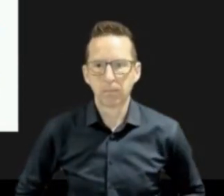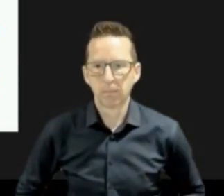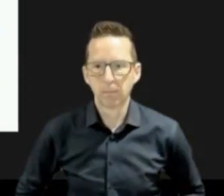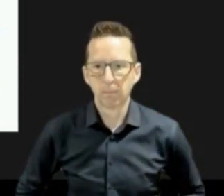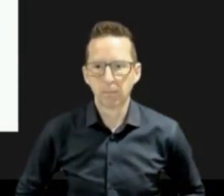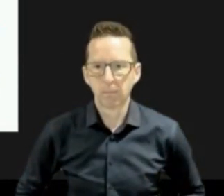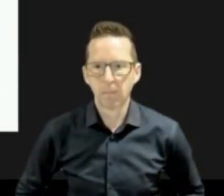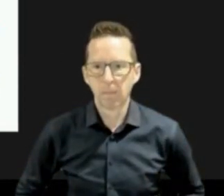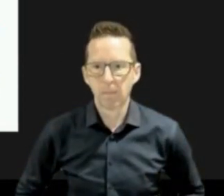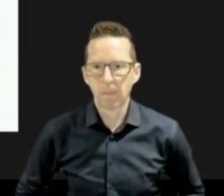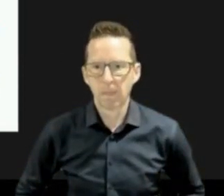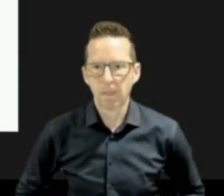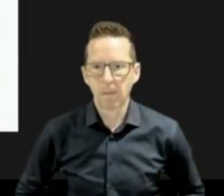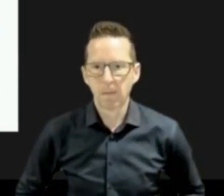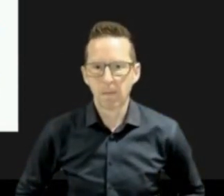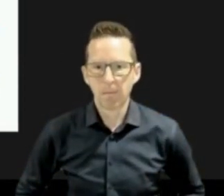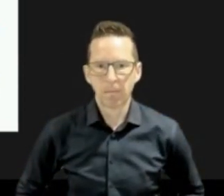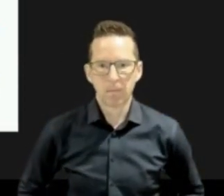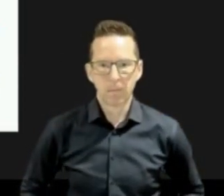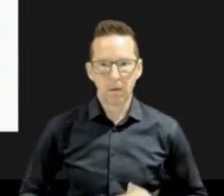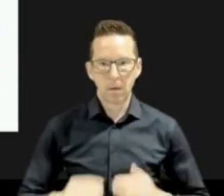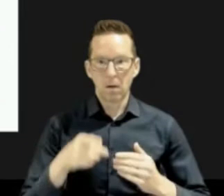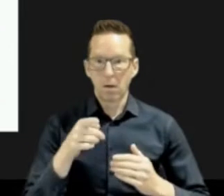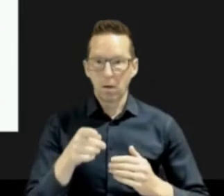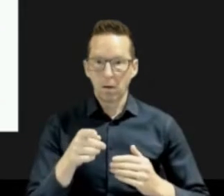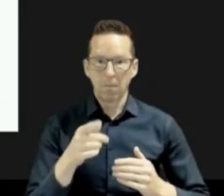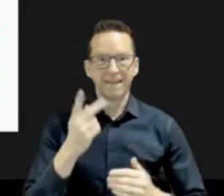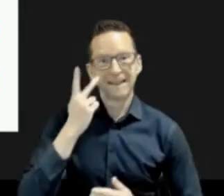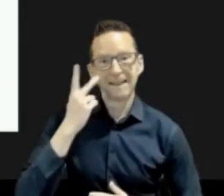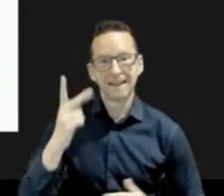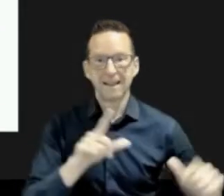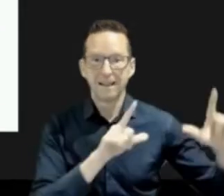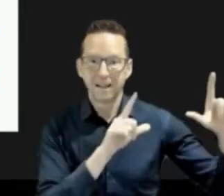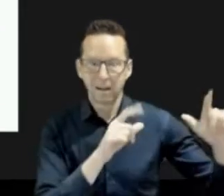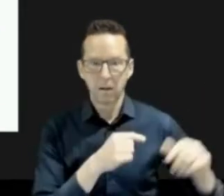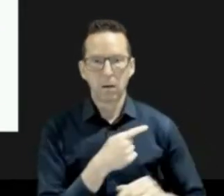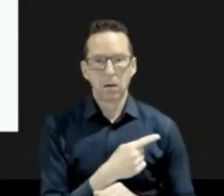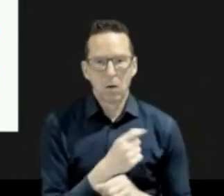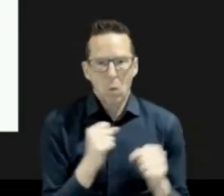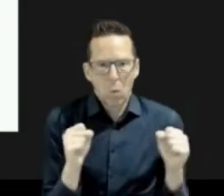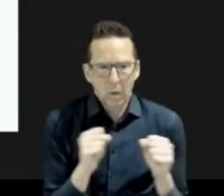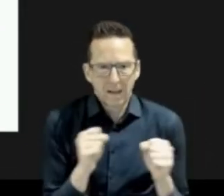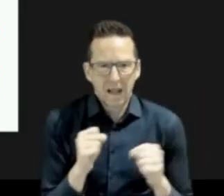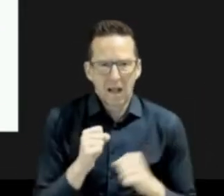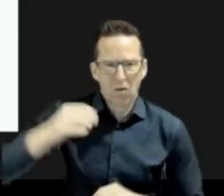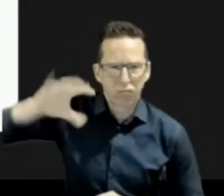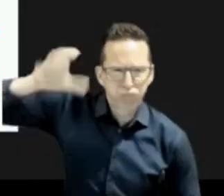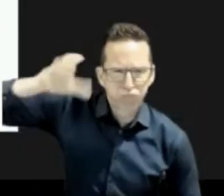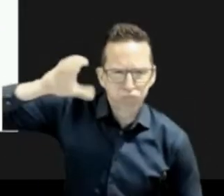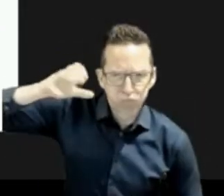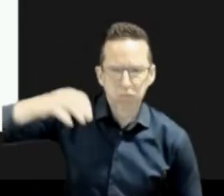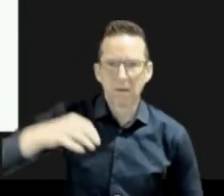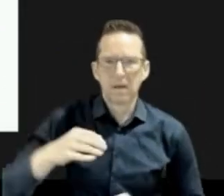Here's the timeline of the interconnected hazards. A dry winter and dry spring led to drought conditions across Western Canada.